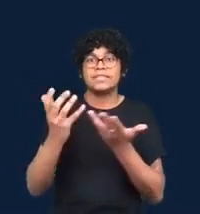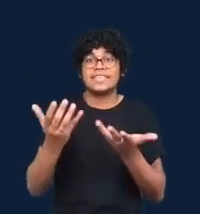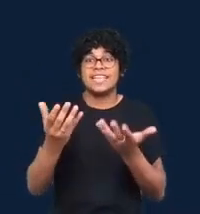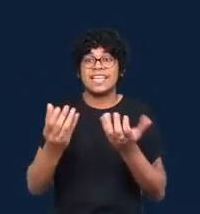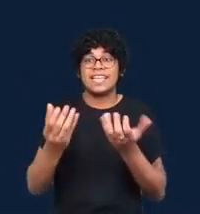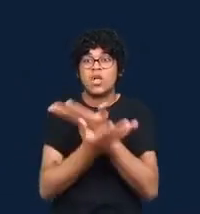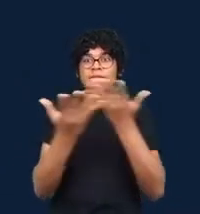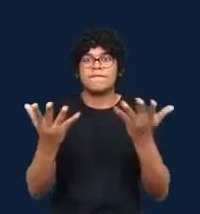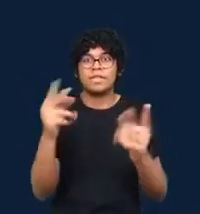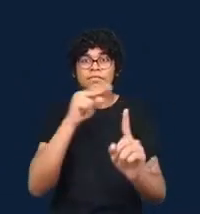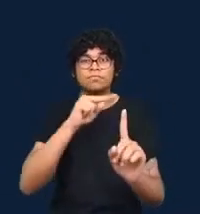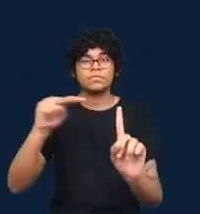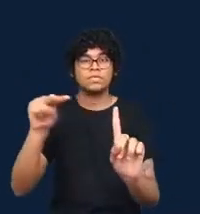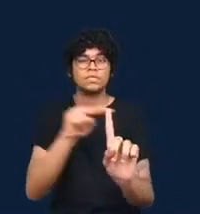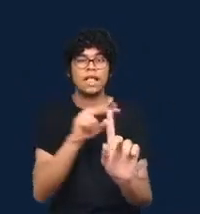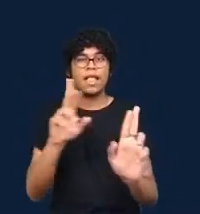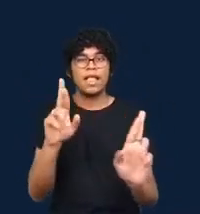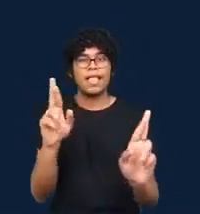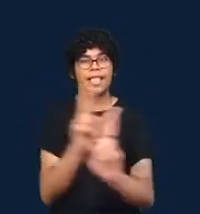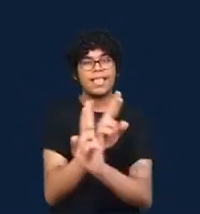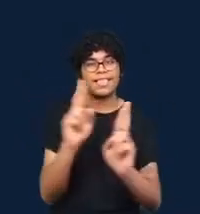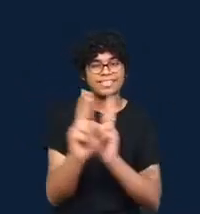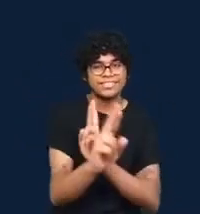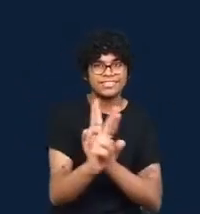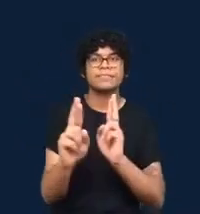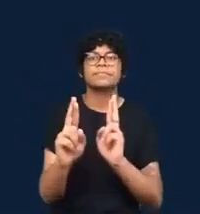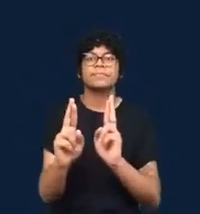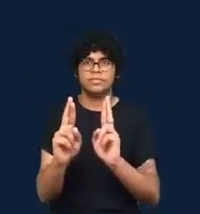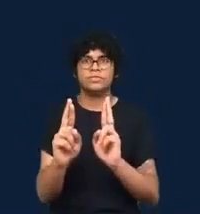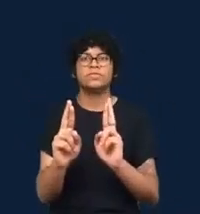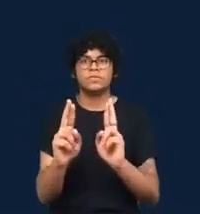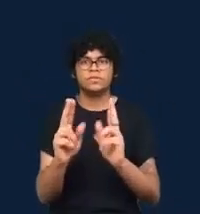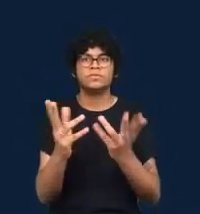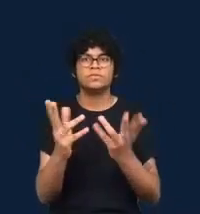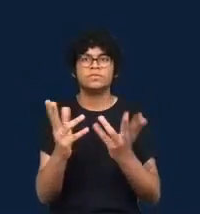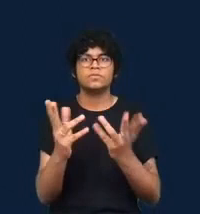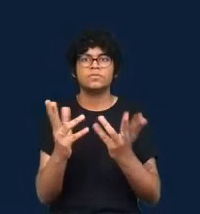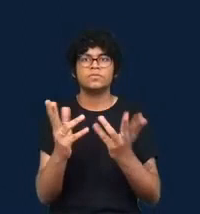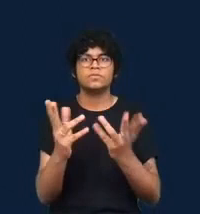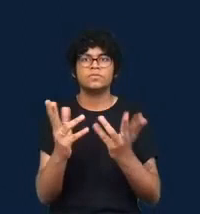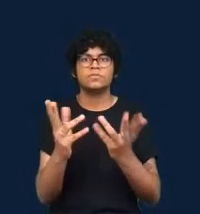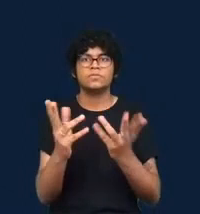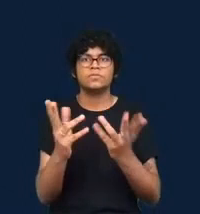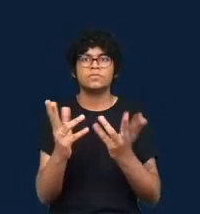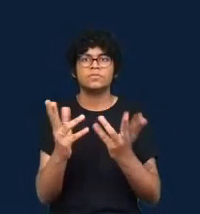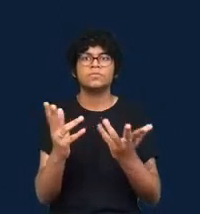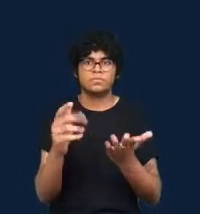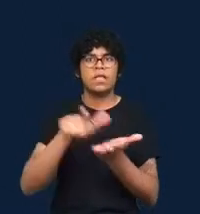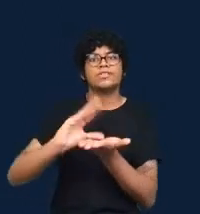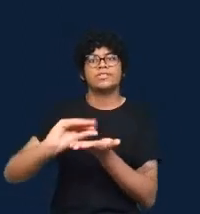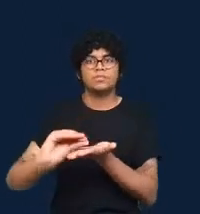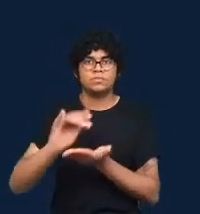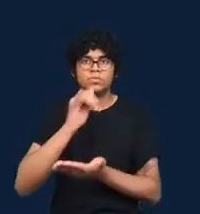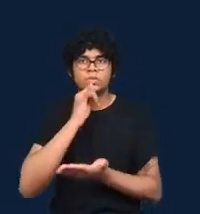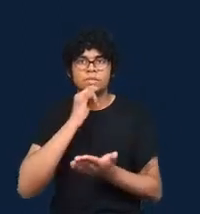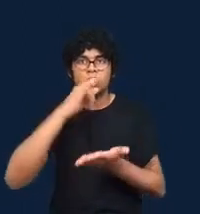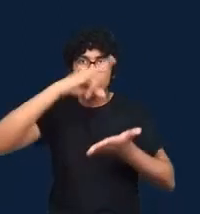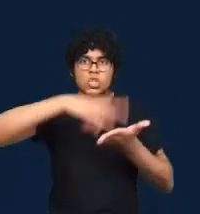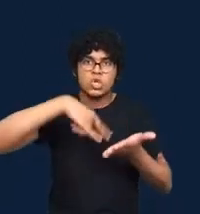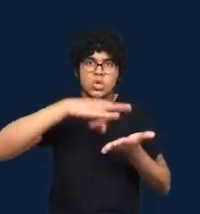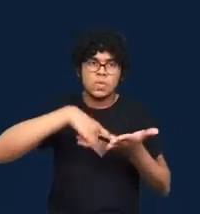as a kind of a curatorial craft, assembling and working with use and